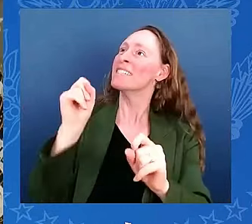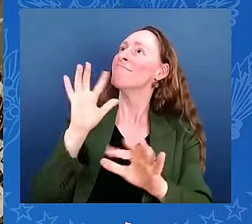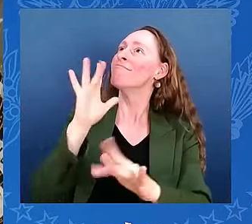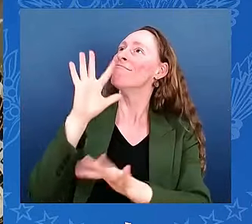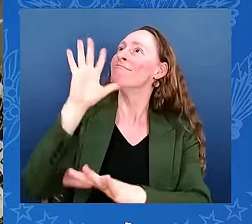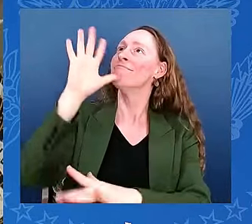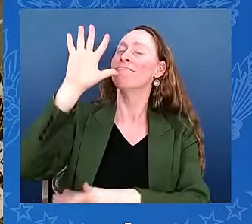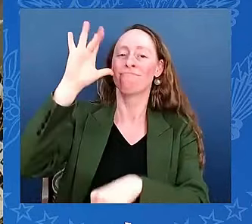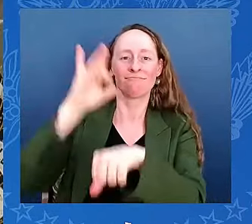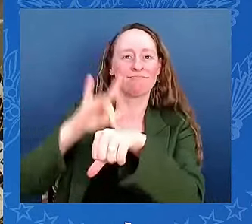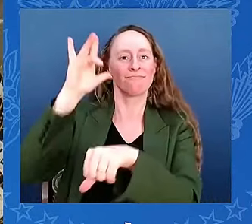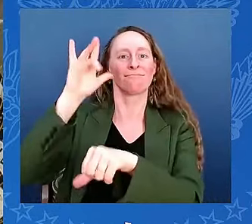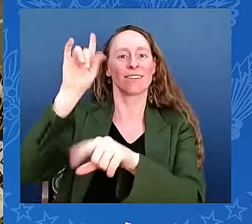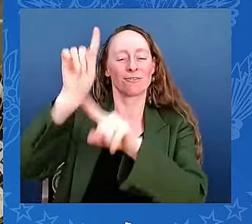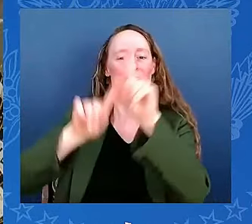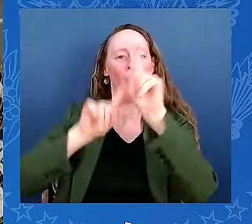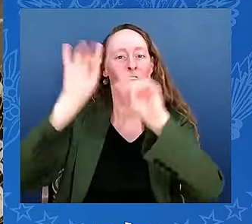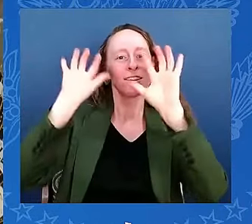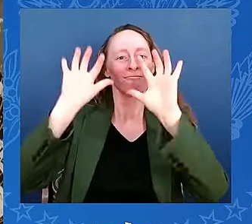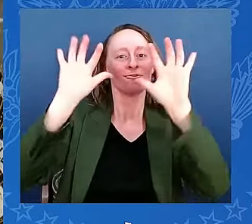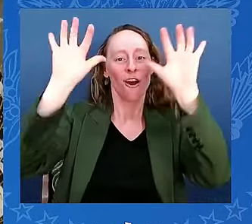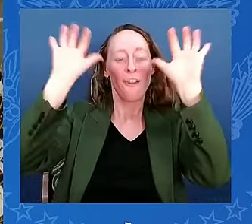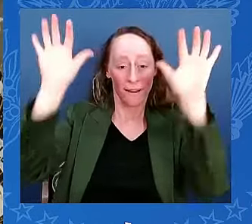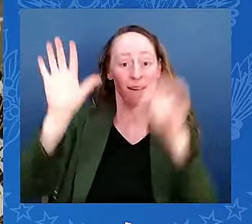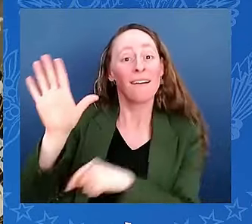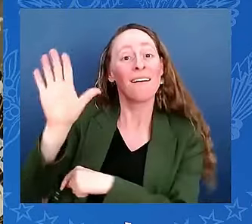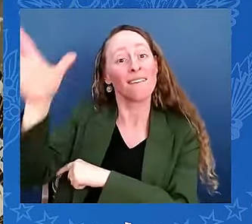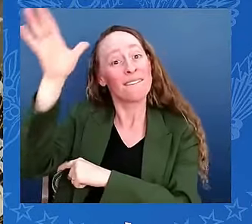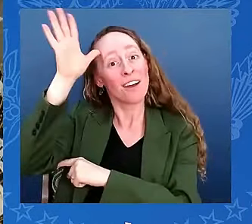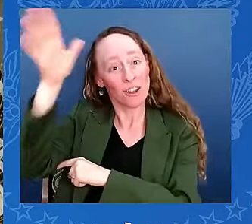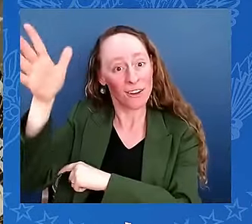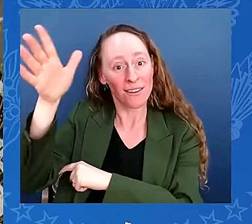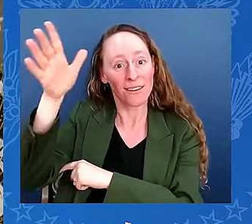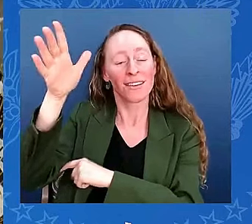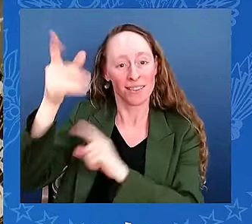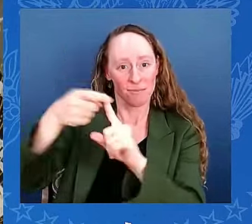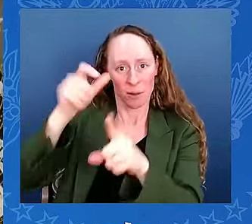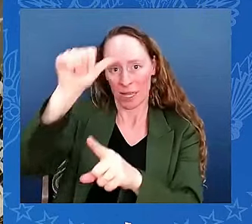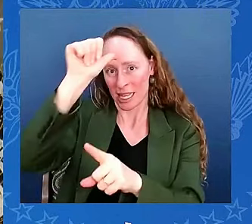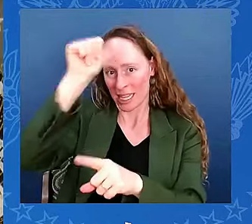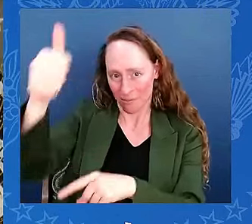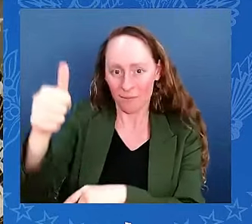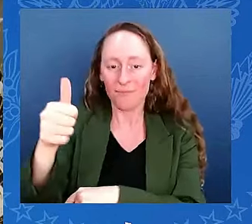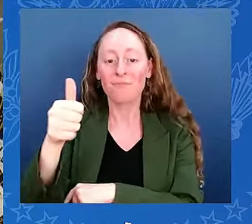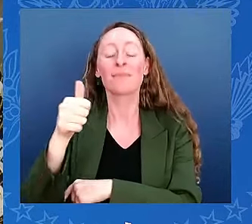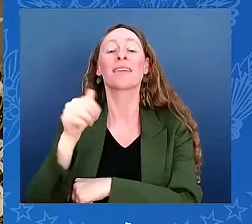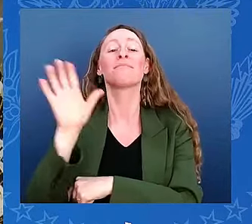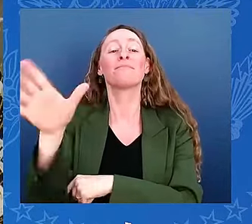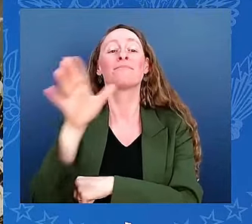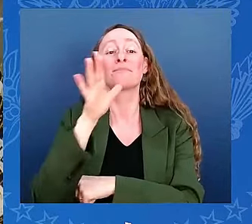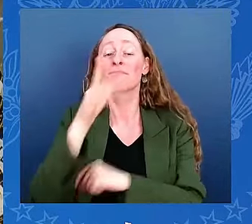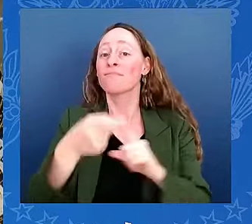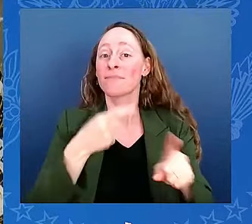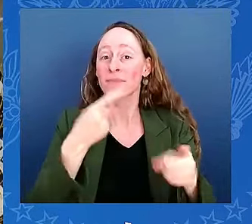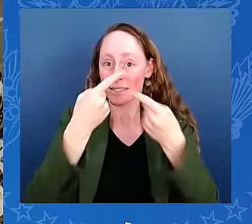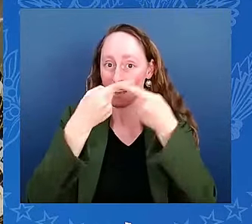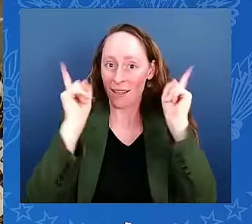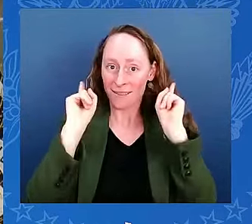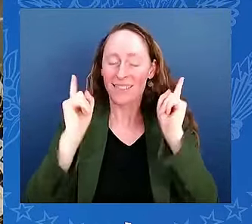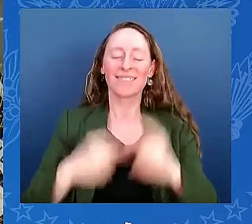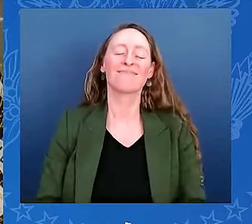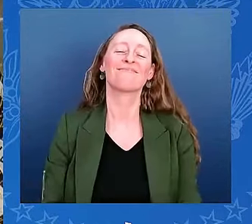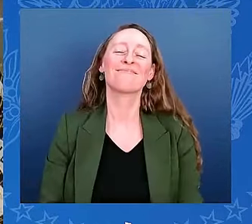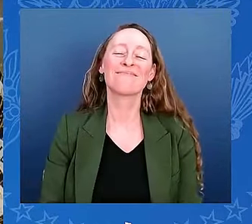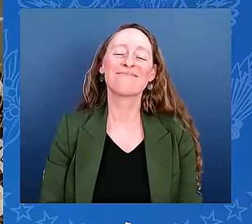the US Naval Academy before becoming a naval aviator and a record setting NASA astronaut. Her message